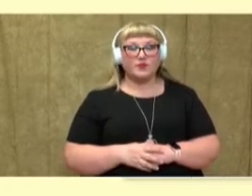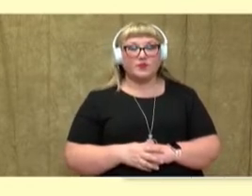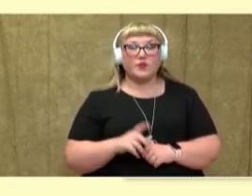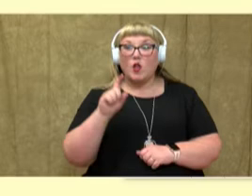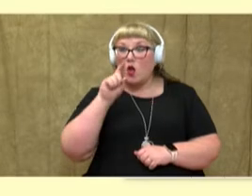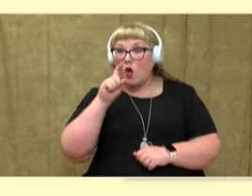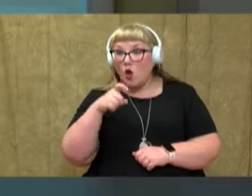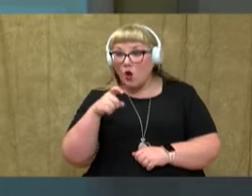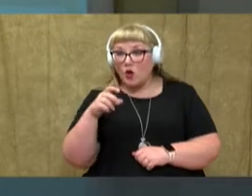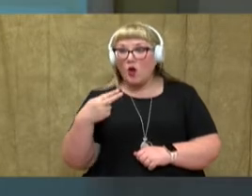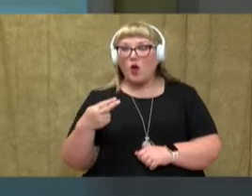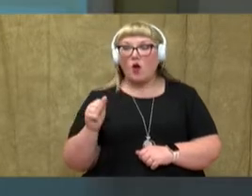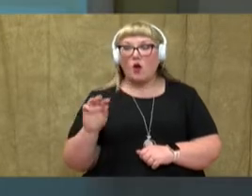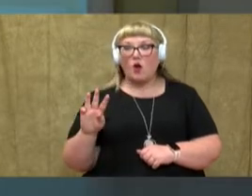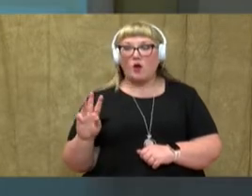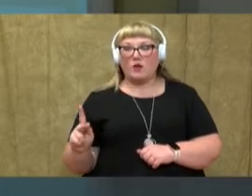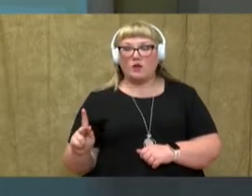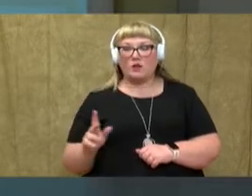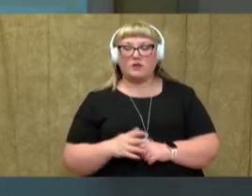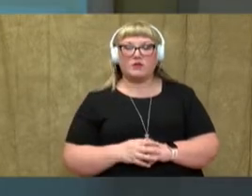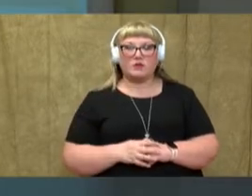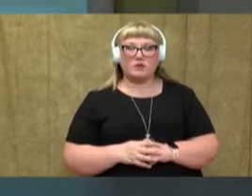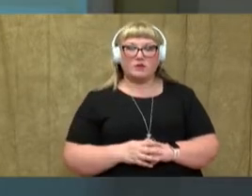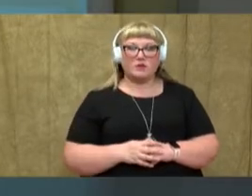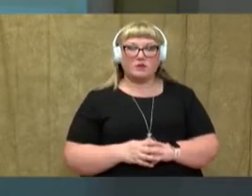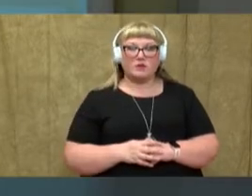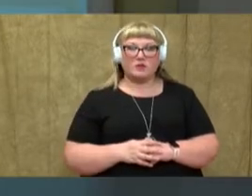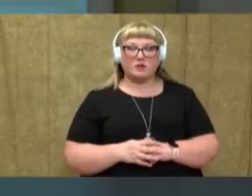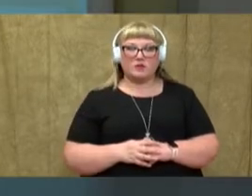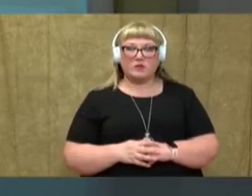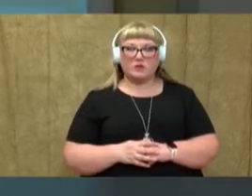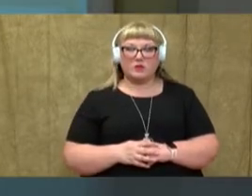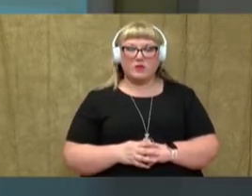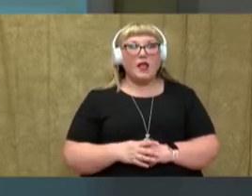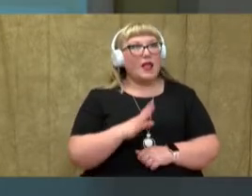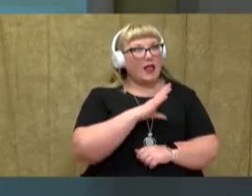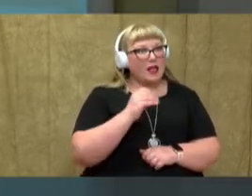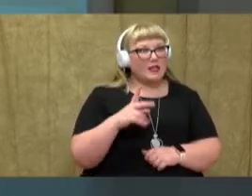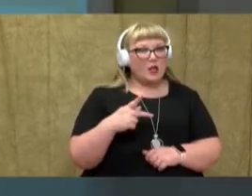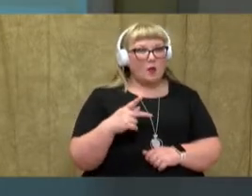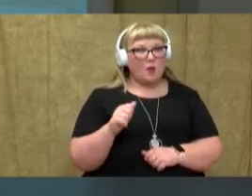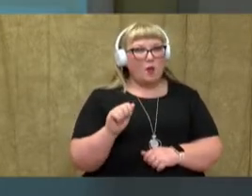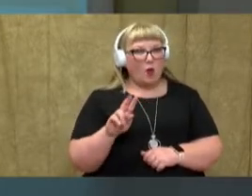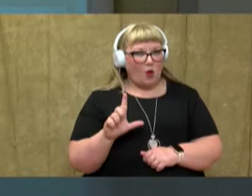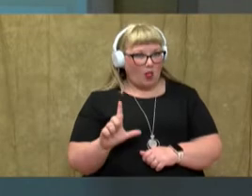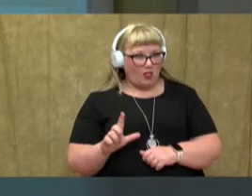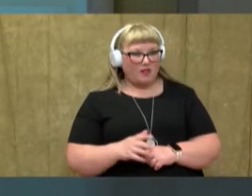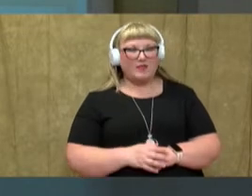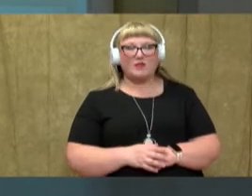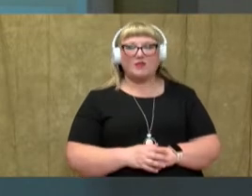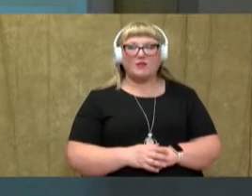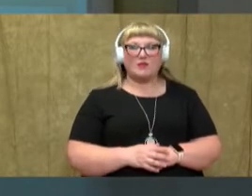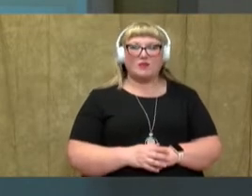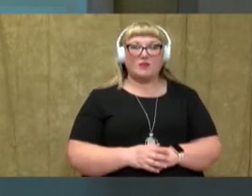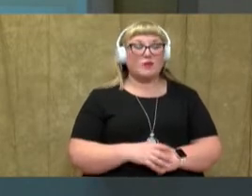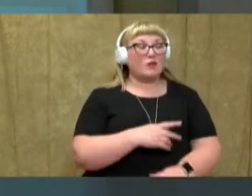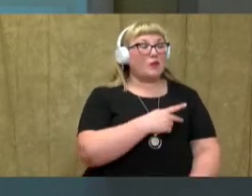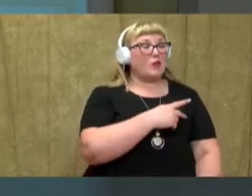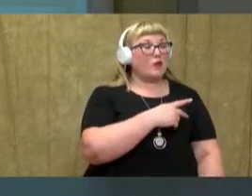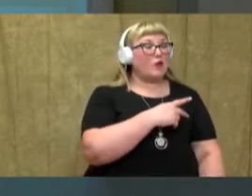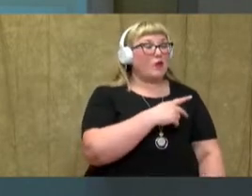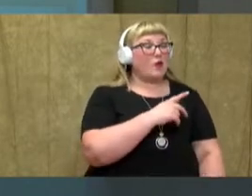Hawk. Let's read the sentence. Oh, and Paul. Good job. Let's read the sentence together.